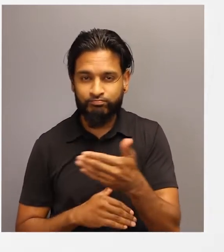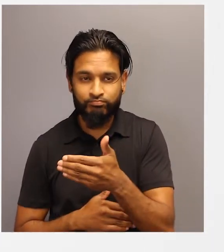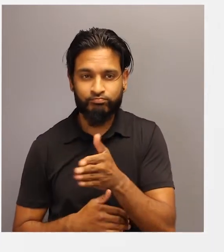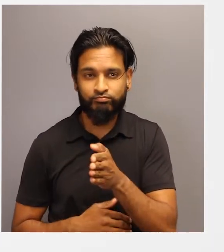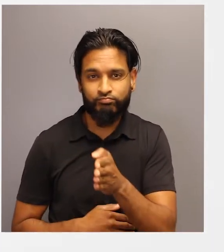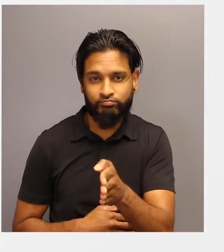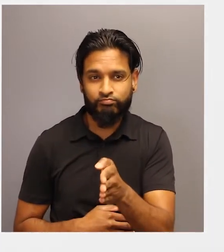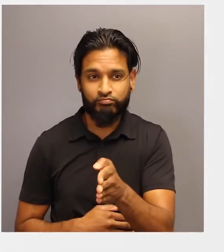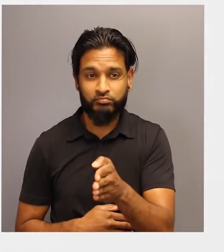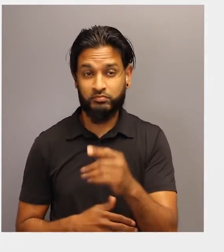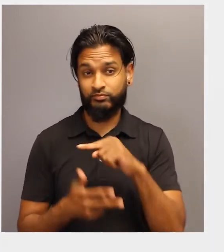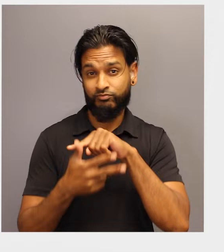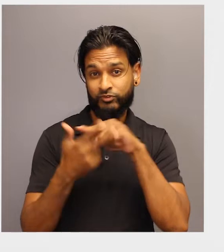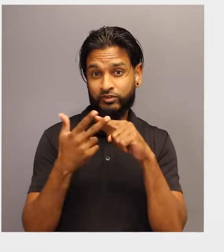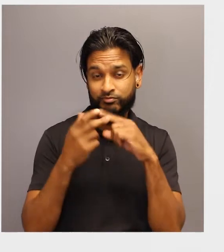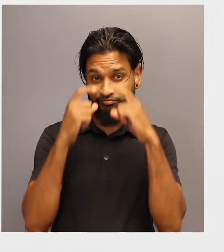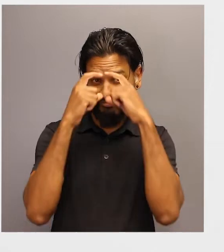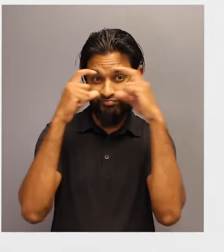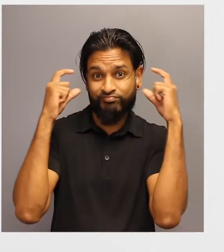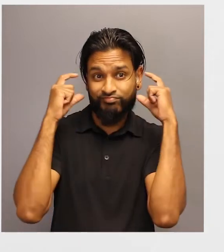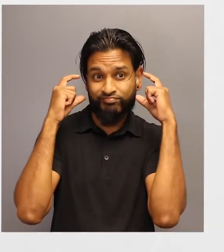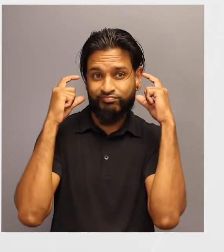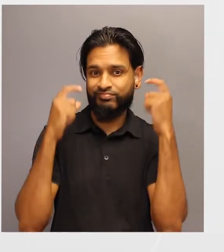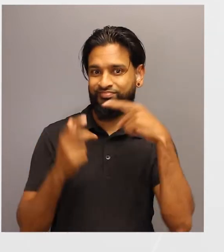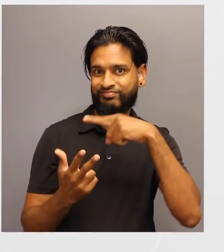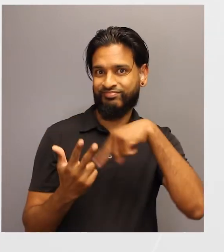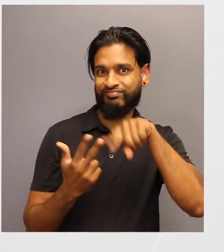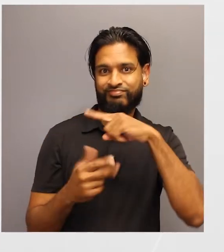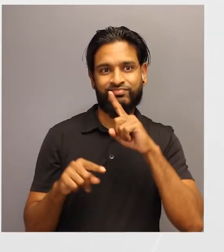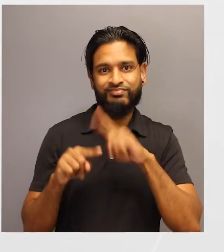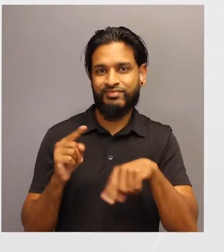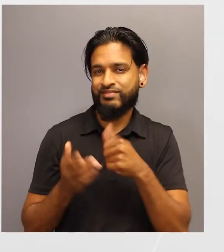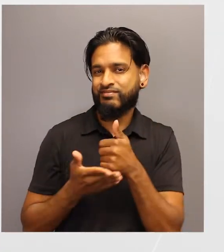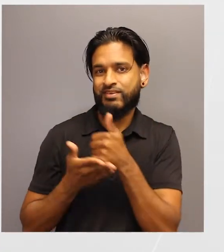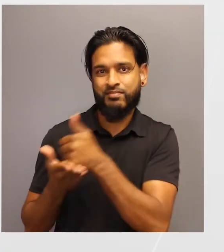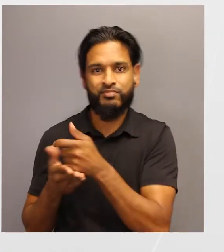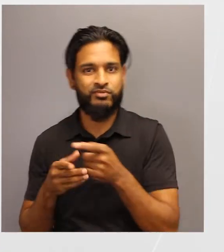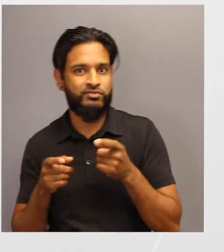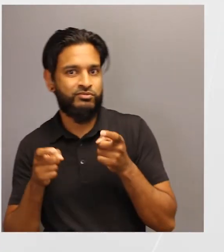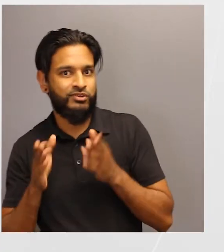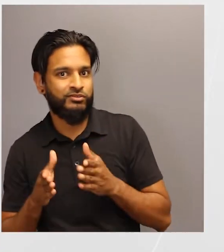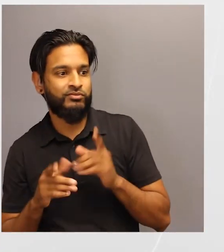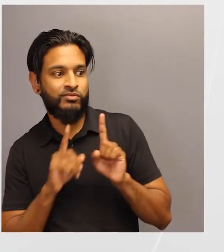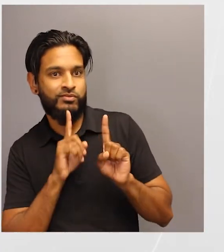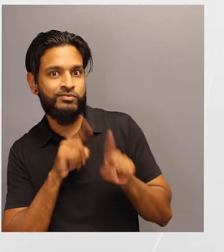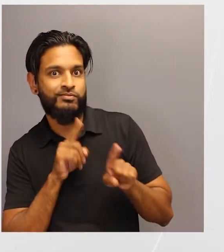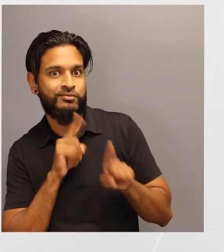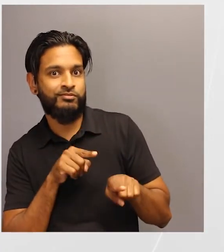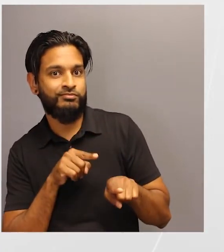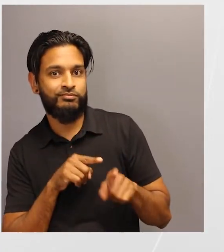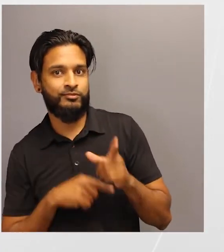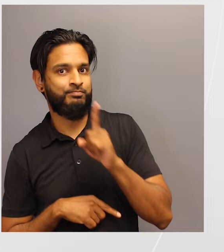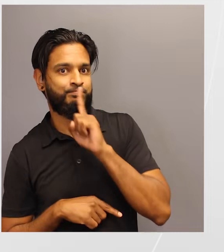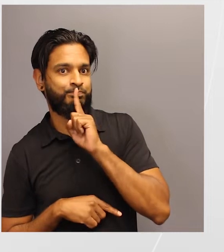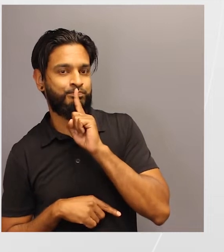Blindfold the three rover students to prevent the rovers from aiding the rover driver during the command execution. The three rover students represent